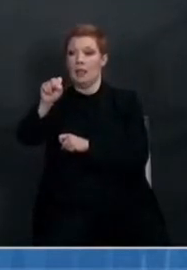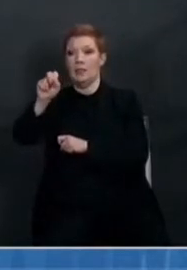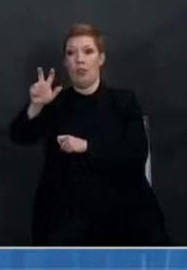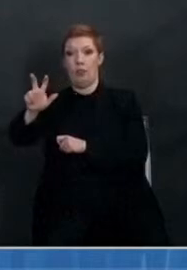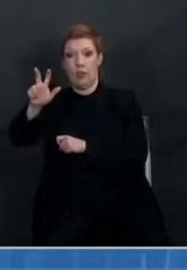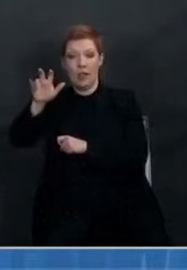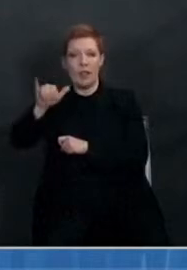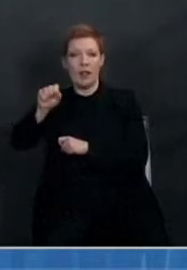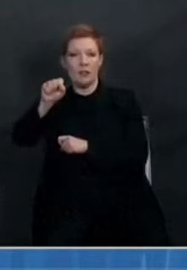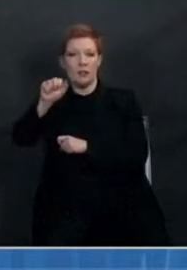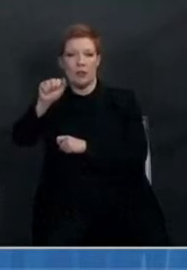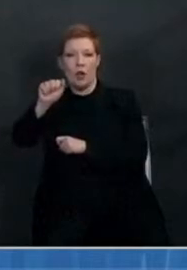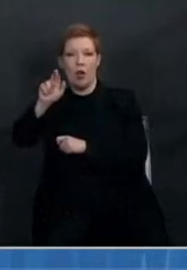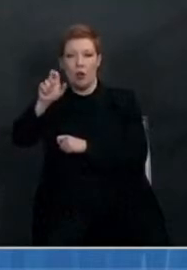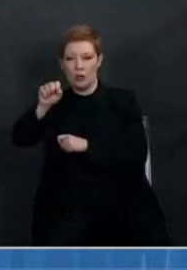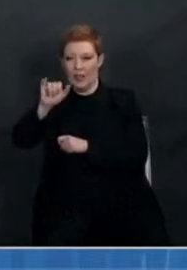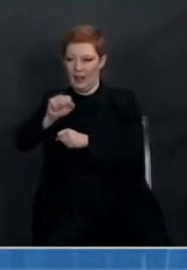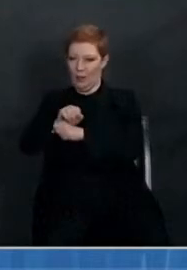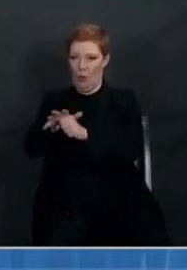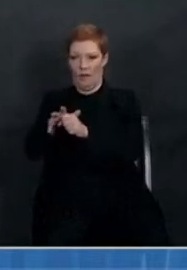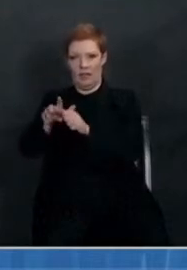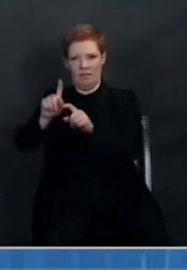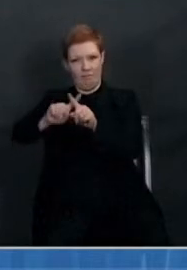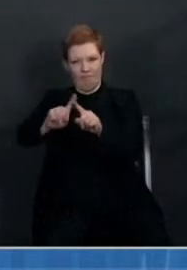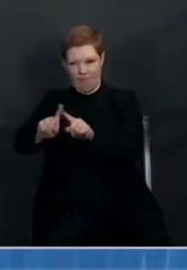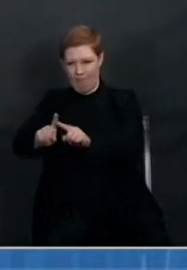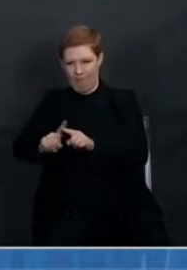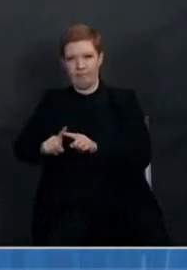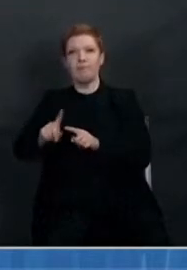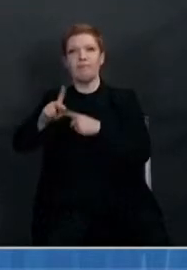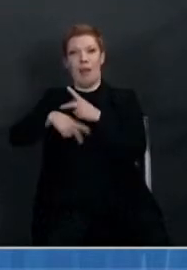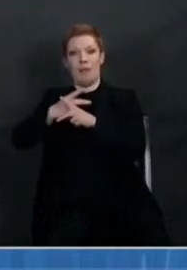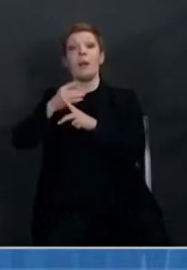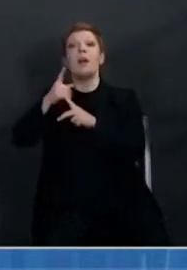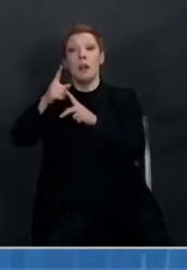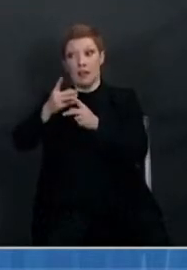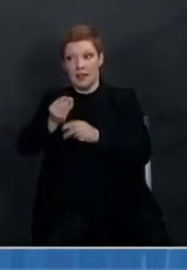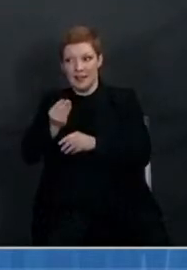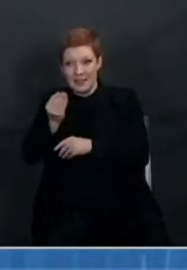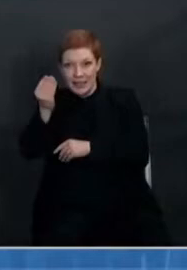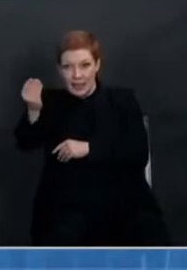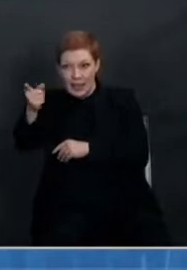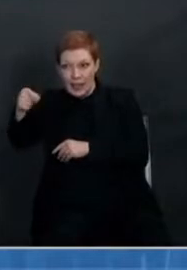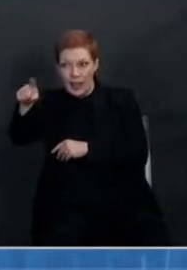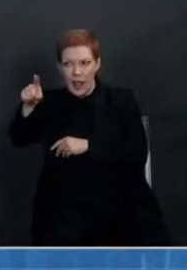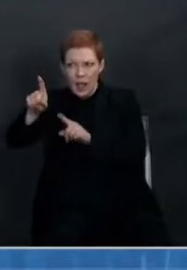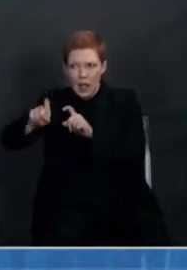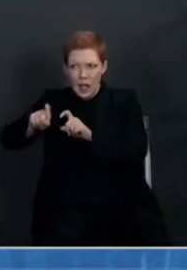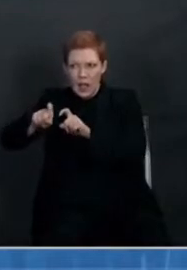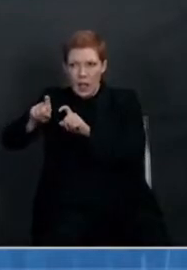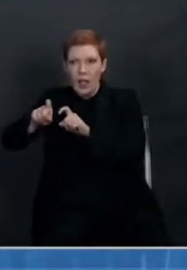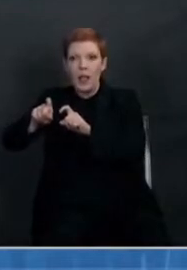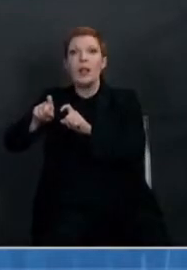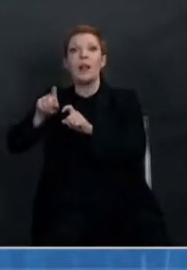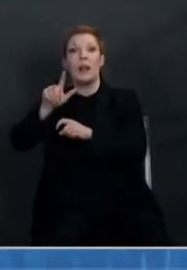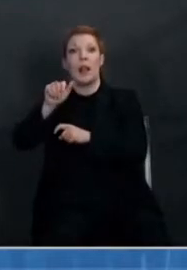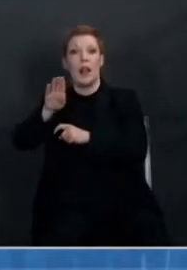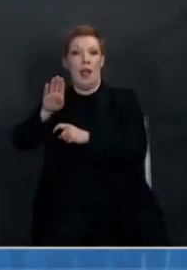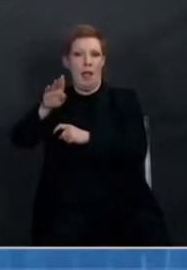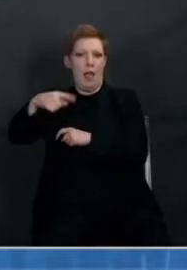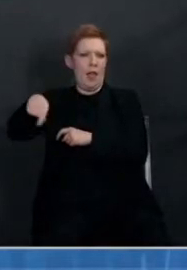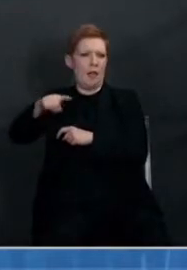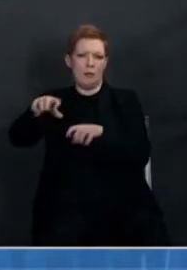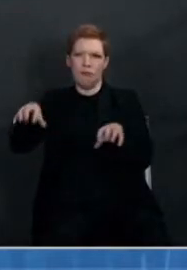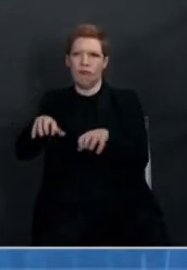continues to be scaled up. We have also established contracts with large commercial lab partners to conduct much of this work.